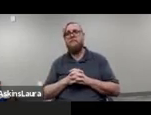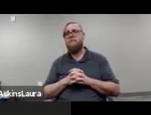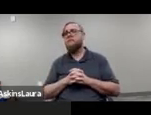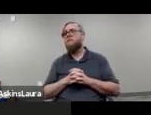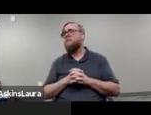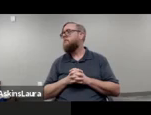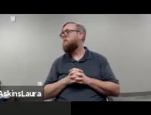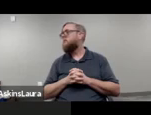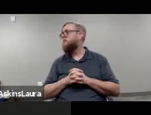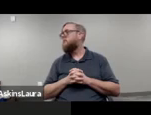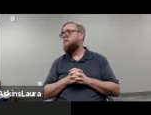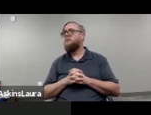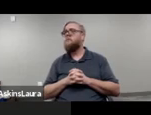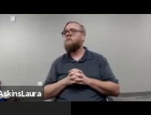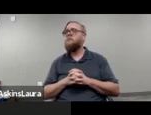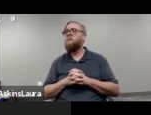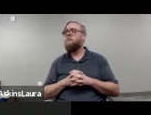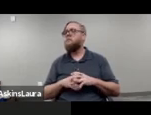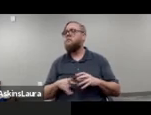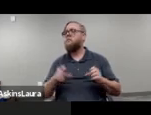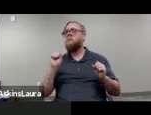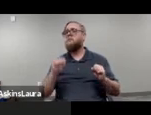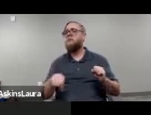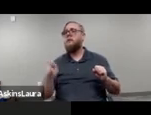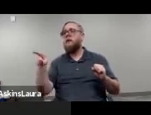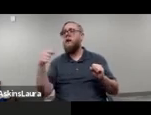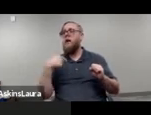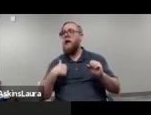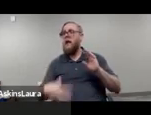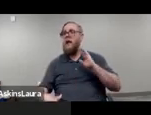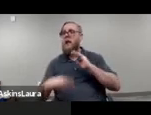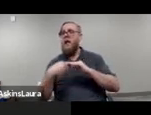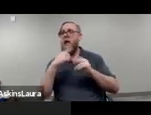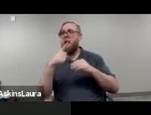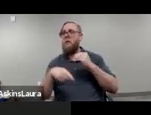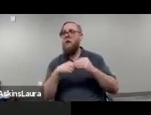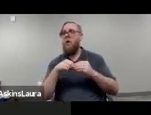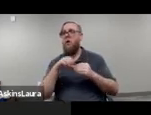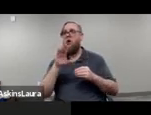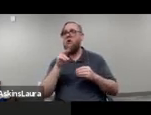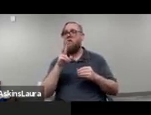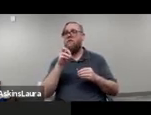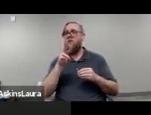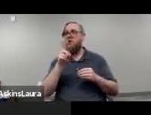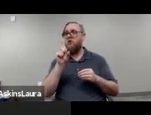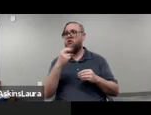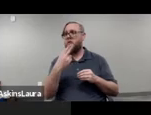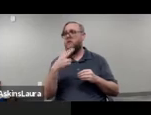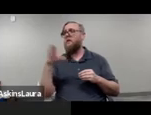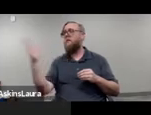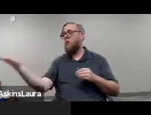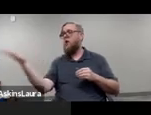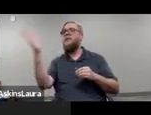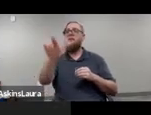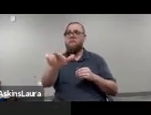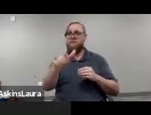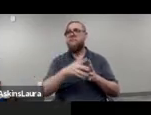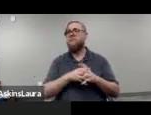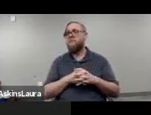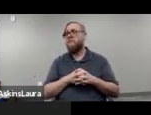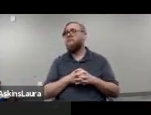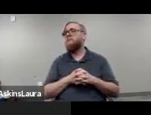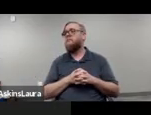can I add about conservatorship sure yes we'll have Margaret and then share we'll go next